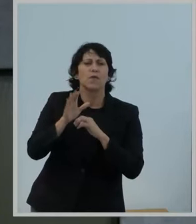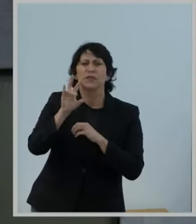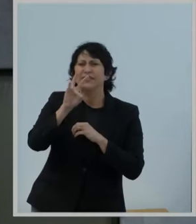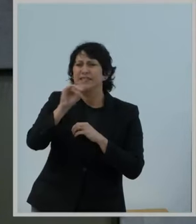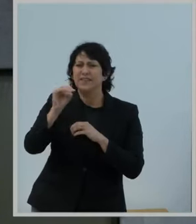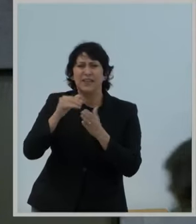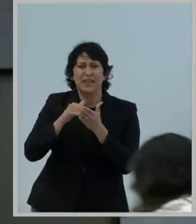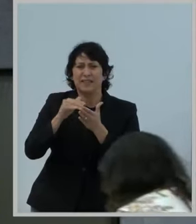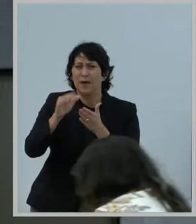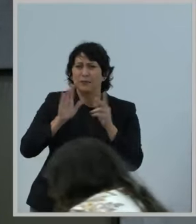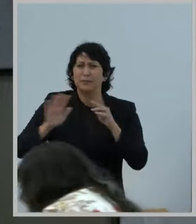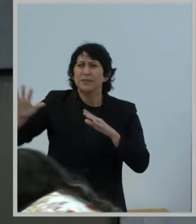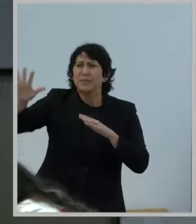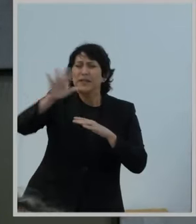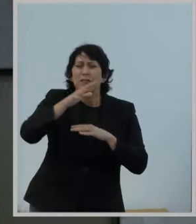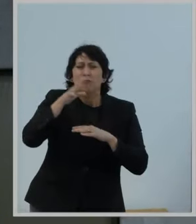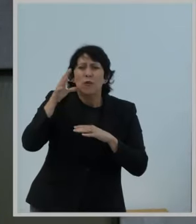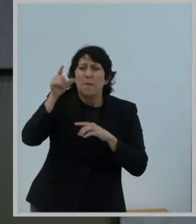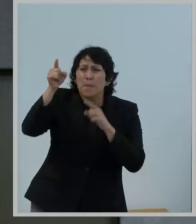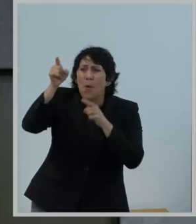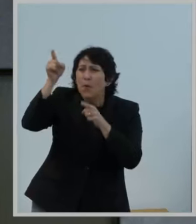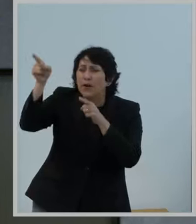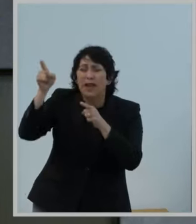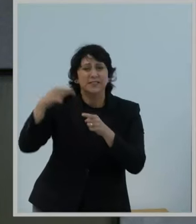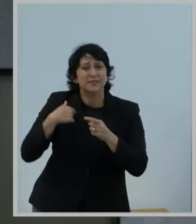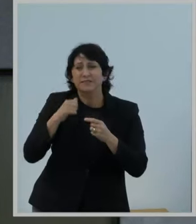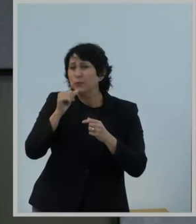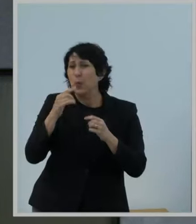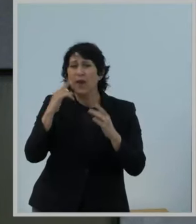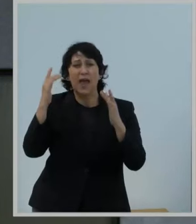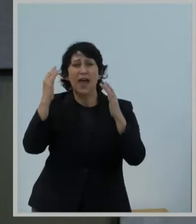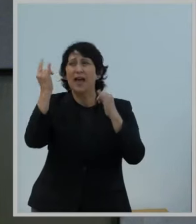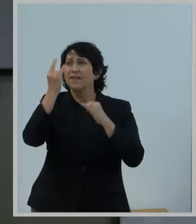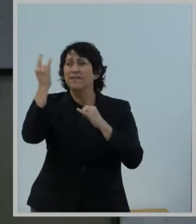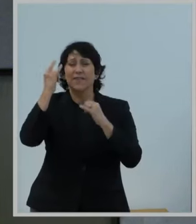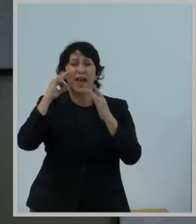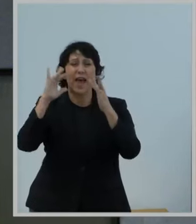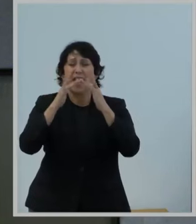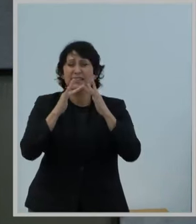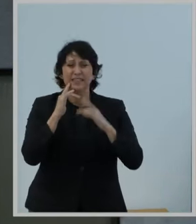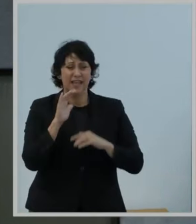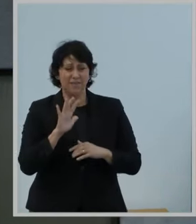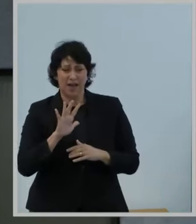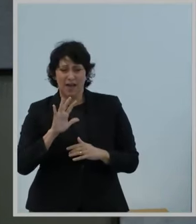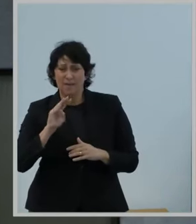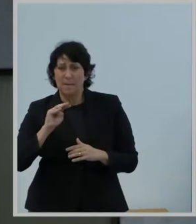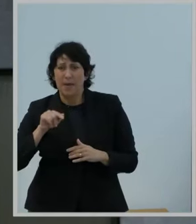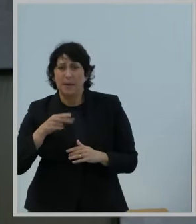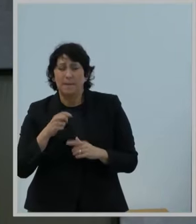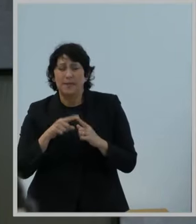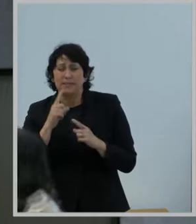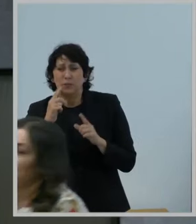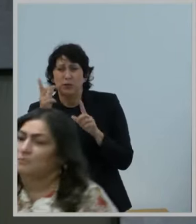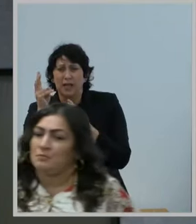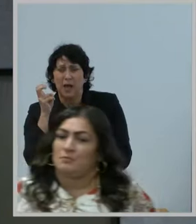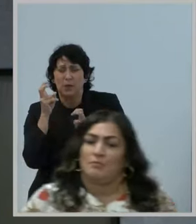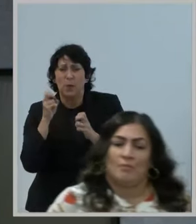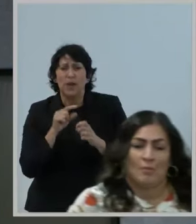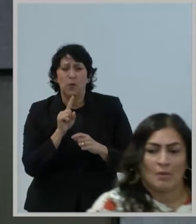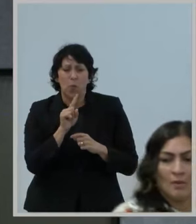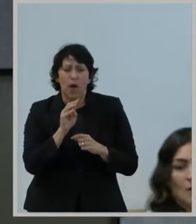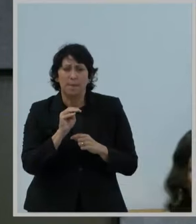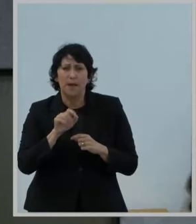Alaskans in remote areas still lack access to mobile broadband at speeds of at least 5 megabits per second download and 1 megabit per second upload.